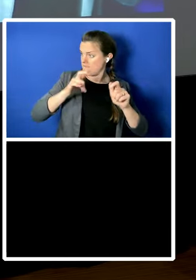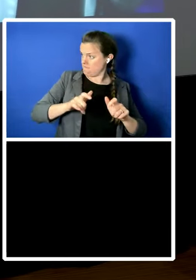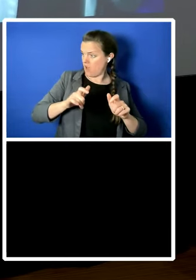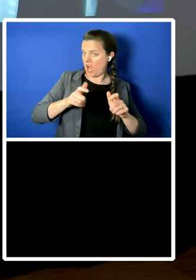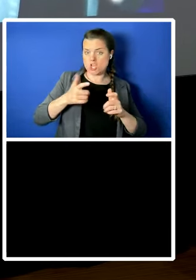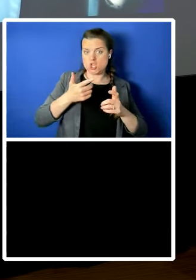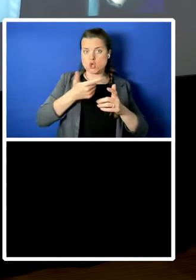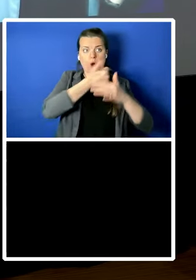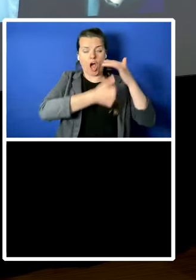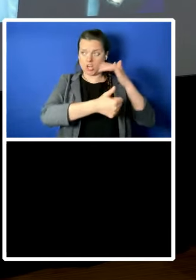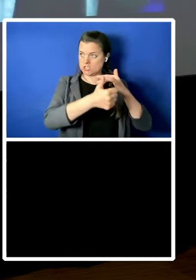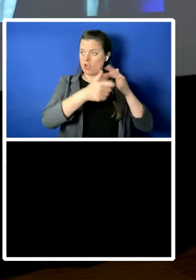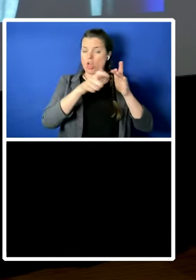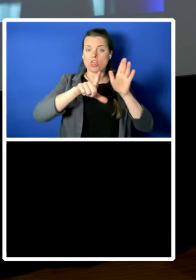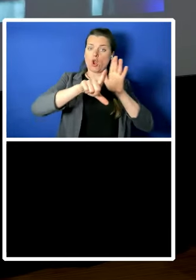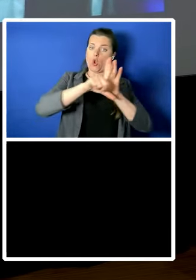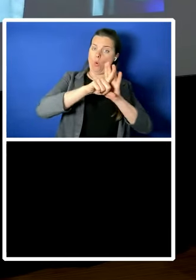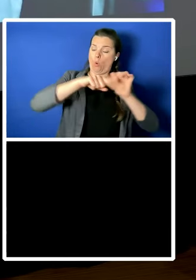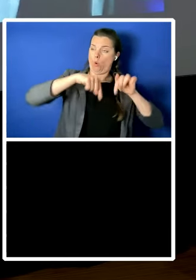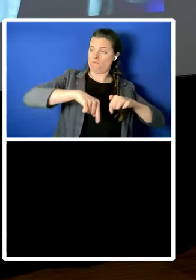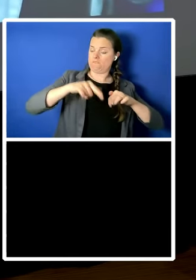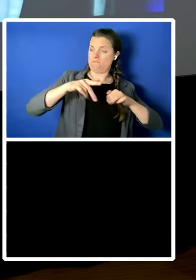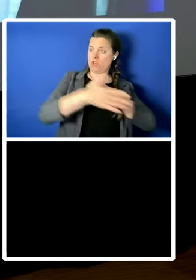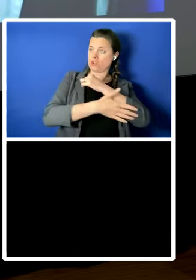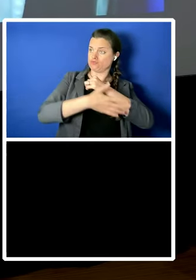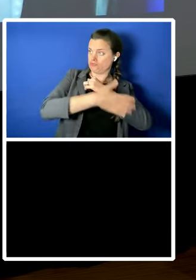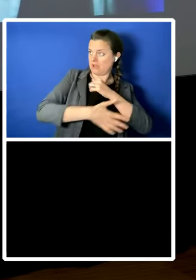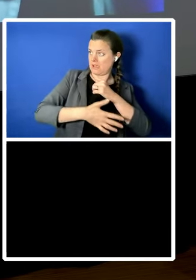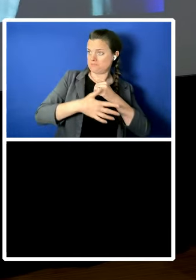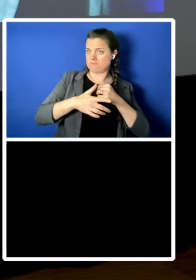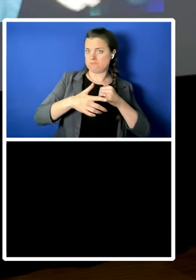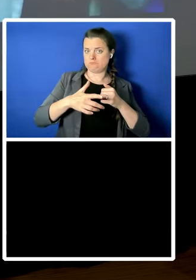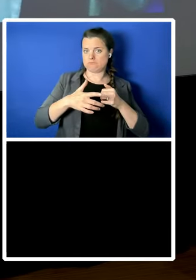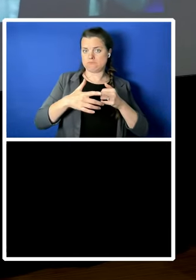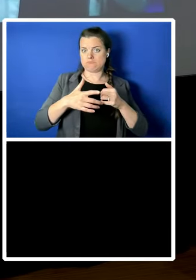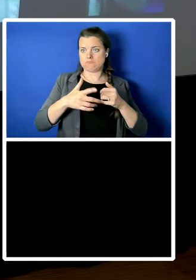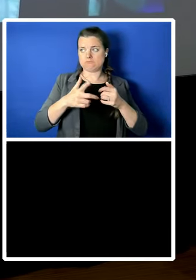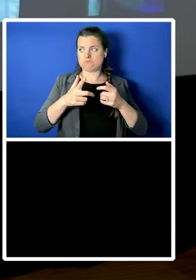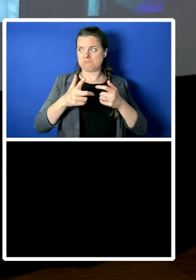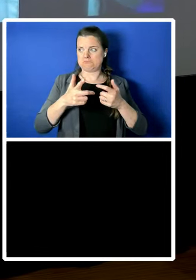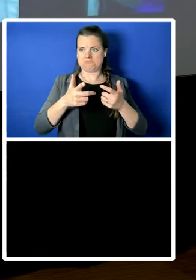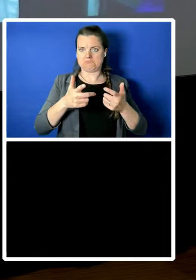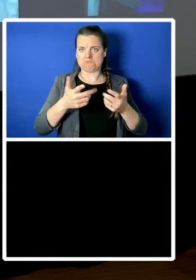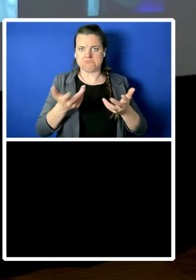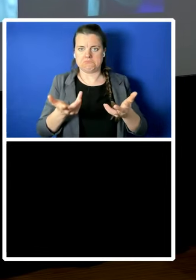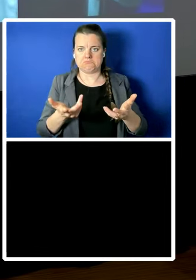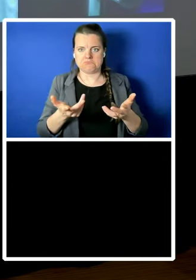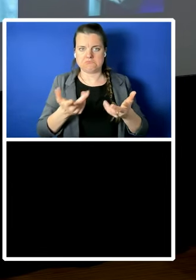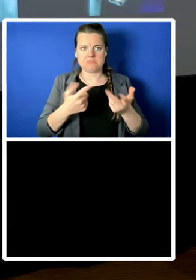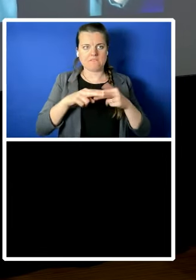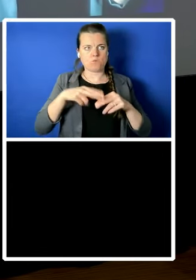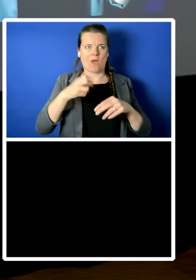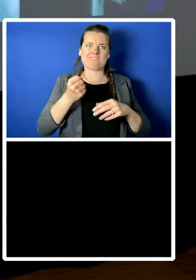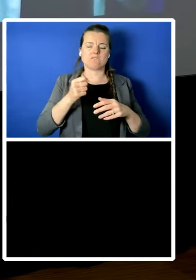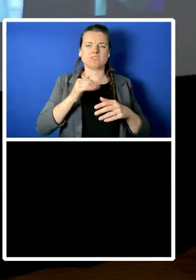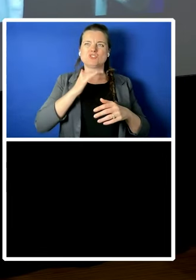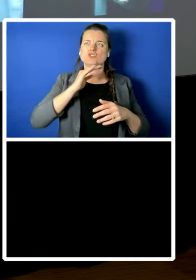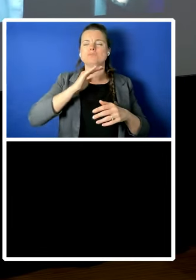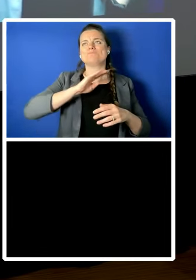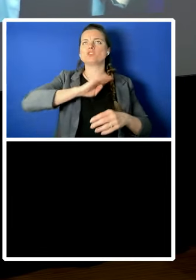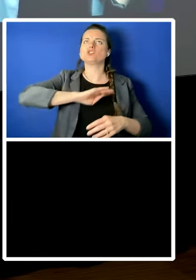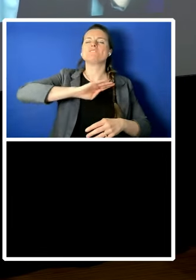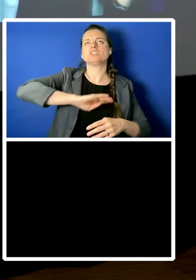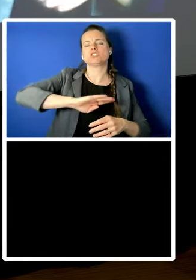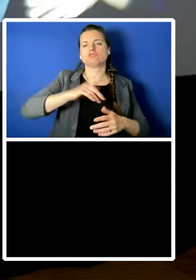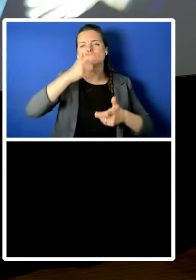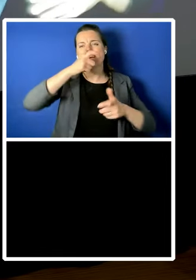sufficient with a sufficient um um residence or whatever the test would be um have